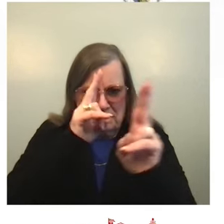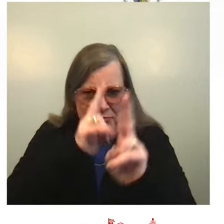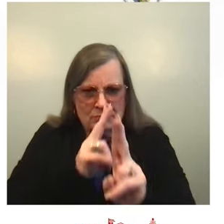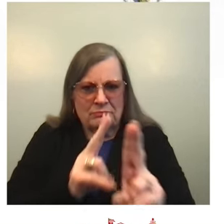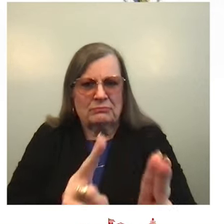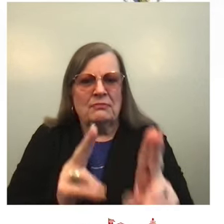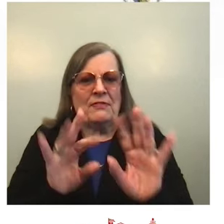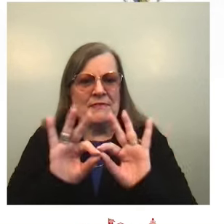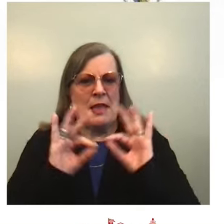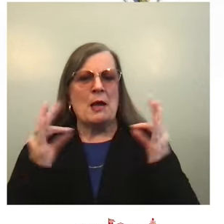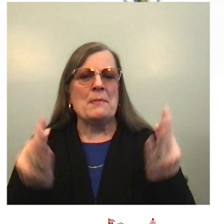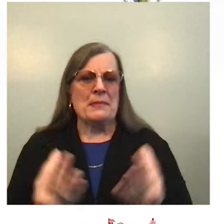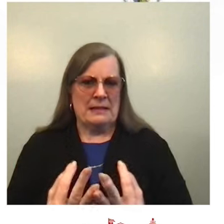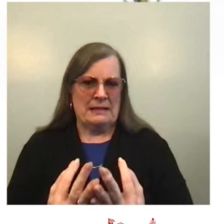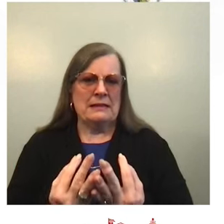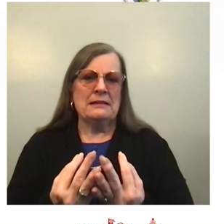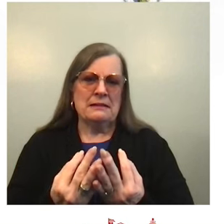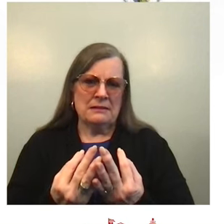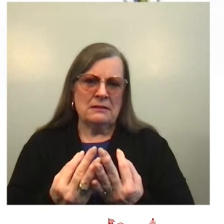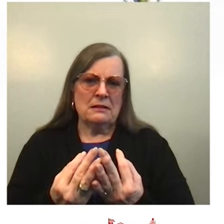our troops and their families.